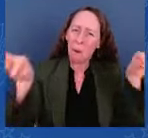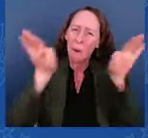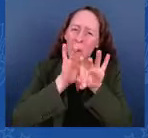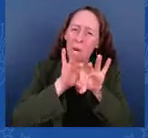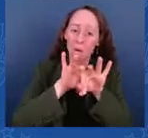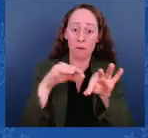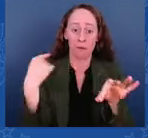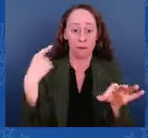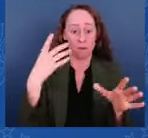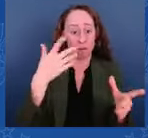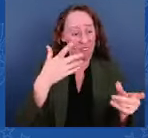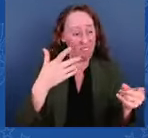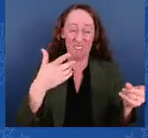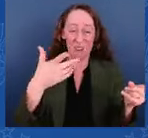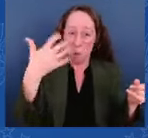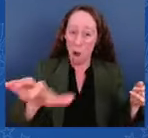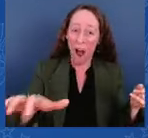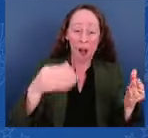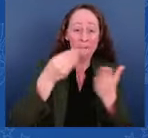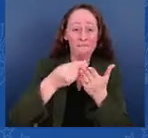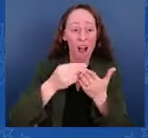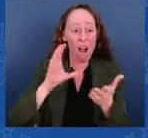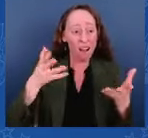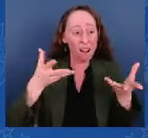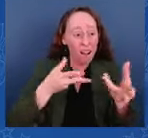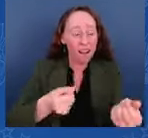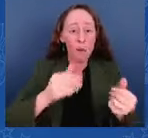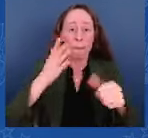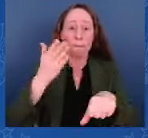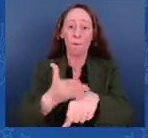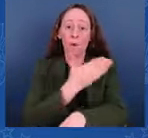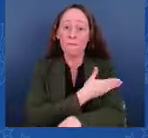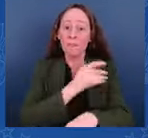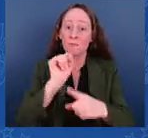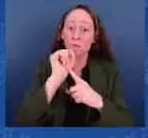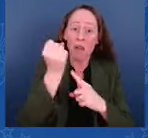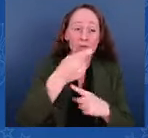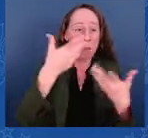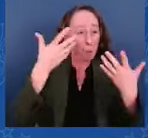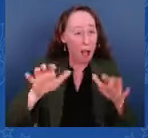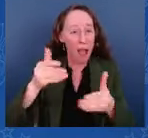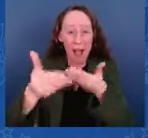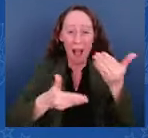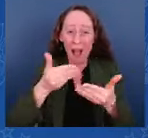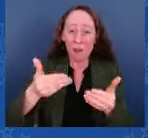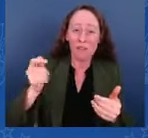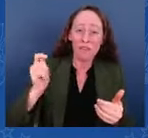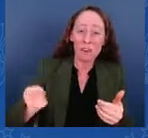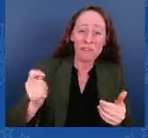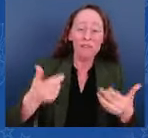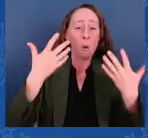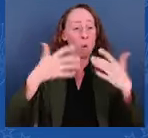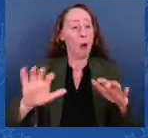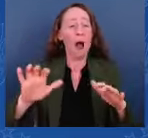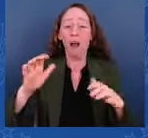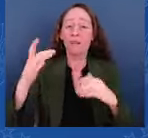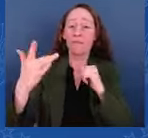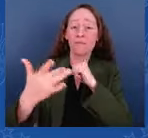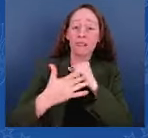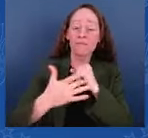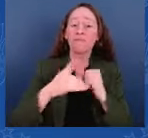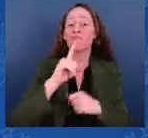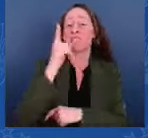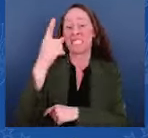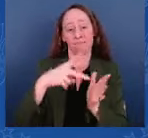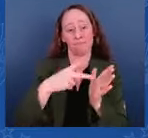agents, more asylum officers, more judges, more high-tech machinery, you're just not serious about protecting our border. It's as simple